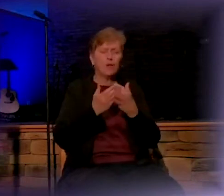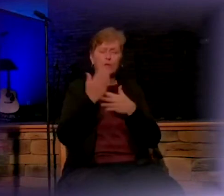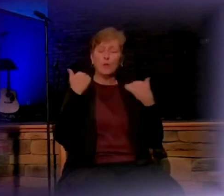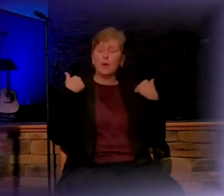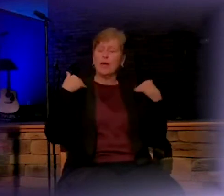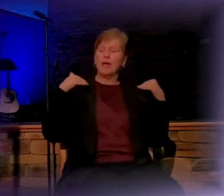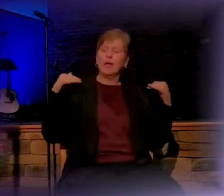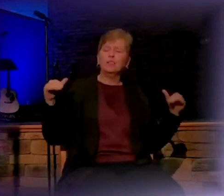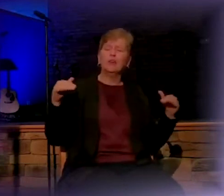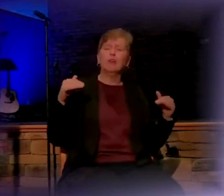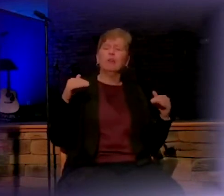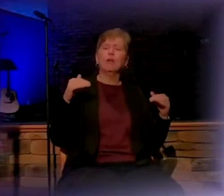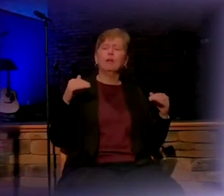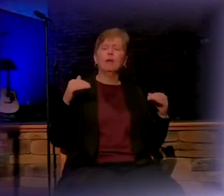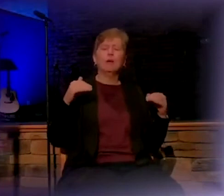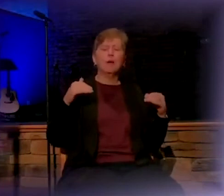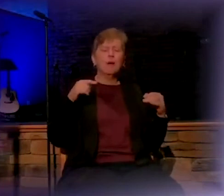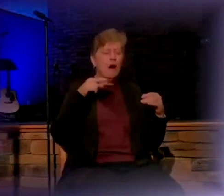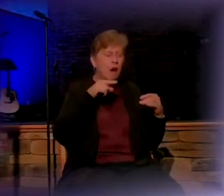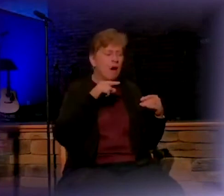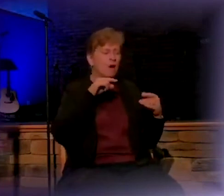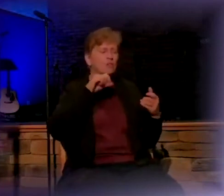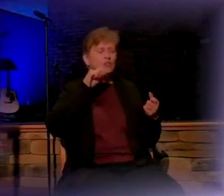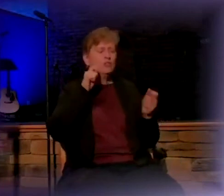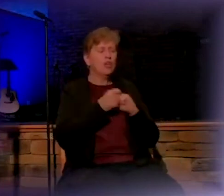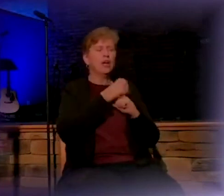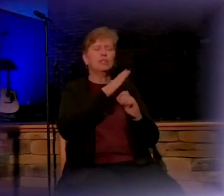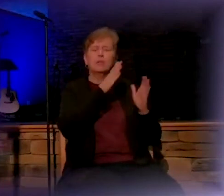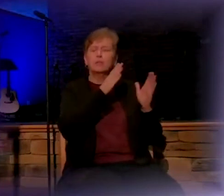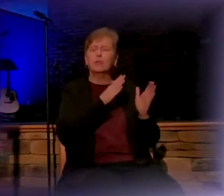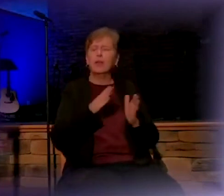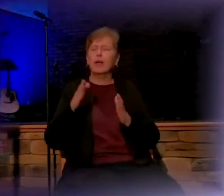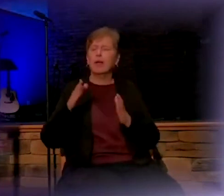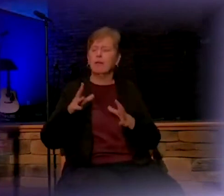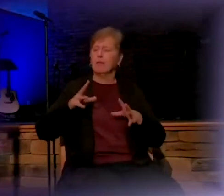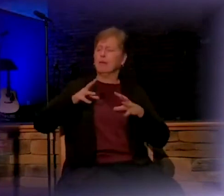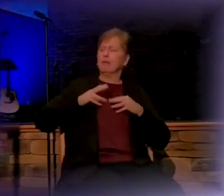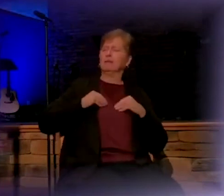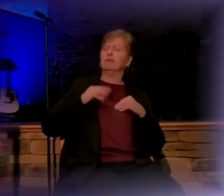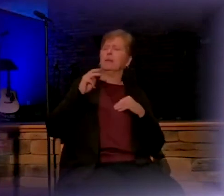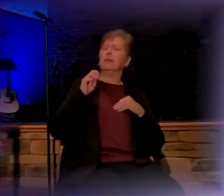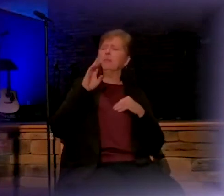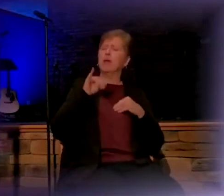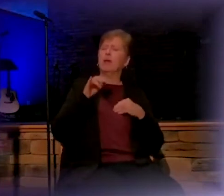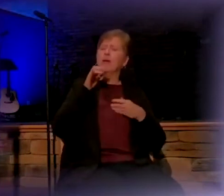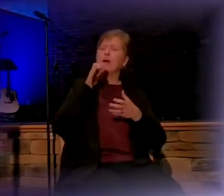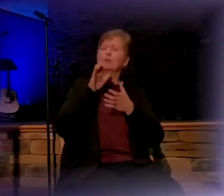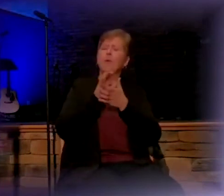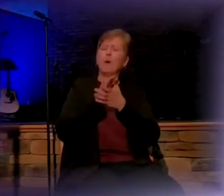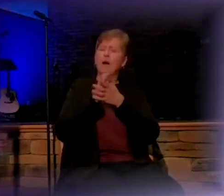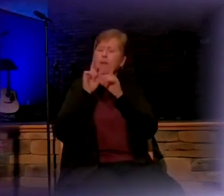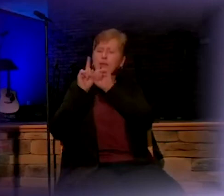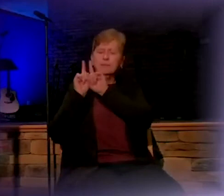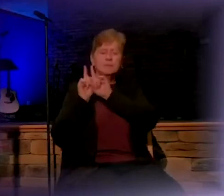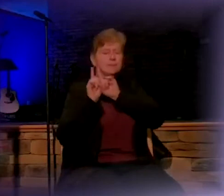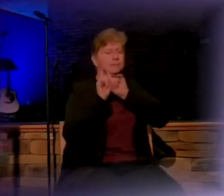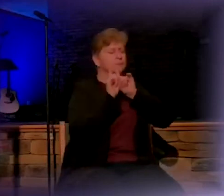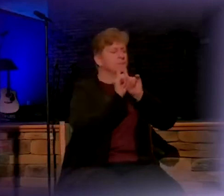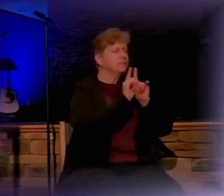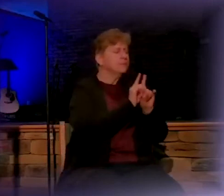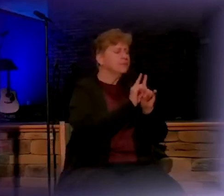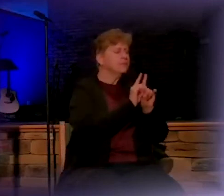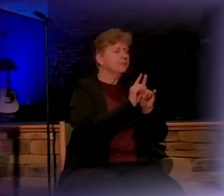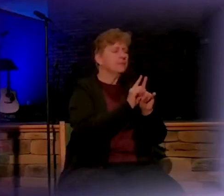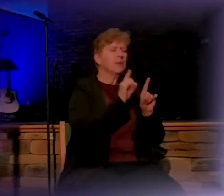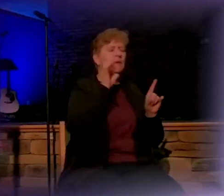that suddenly he would change the plan and would take Mary home to be his wife. And Lord, we just stand in